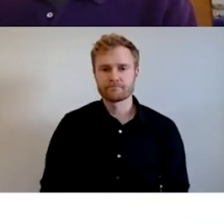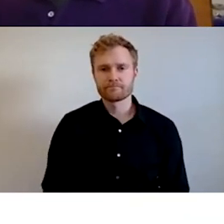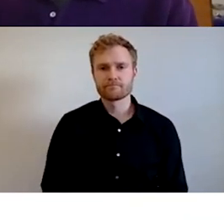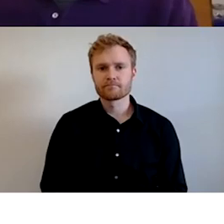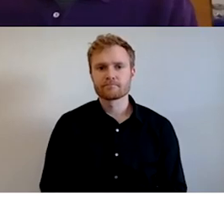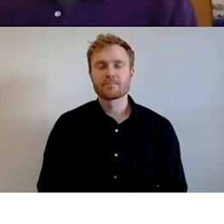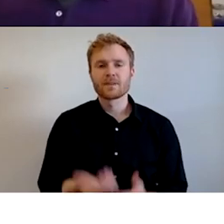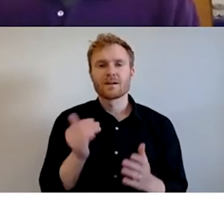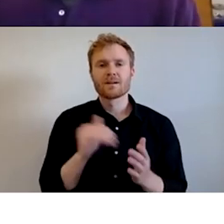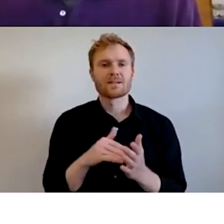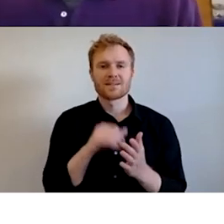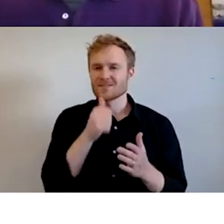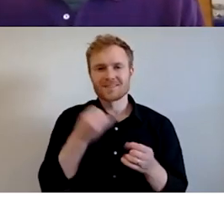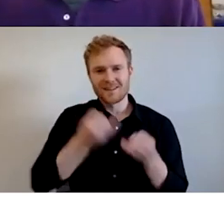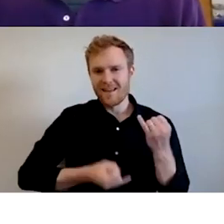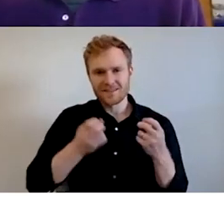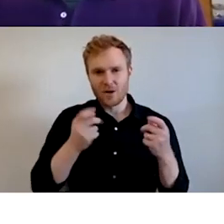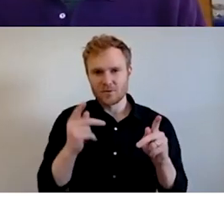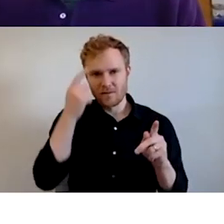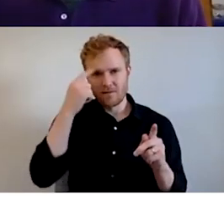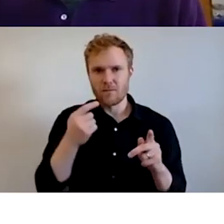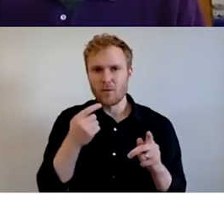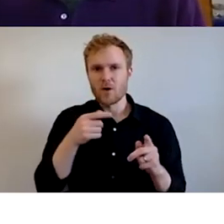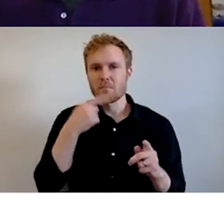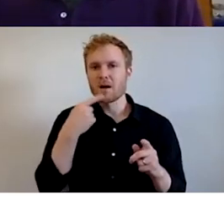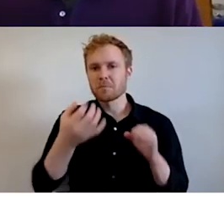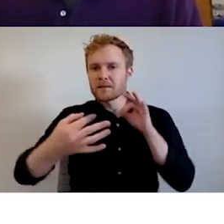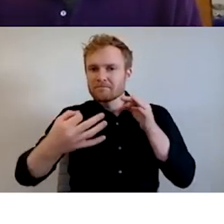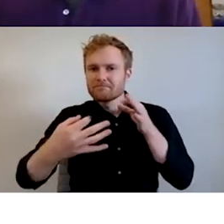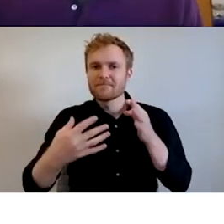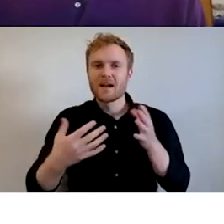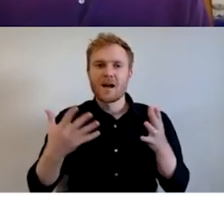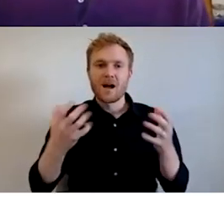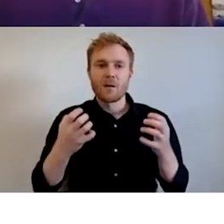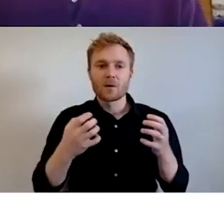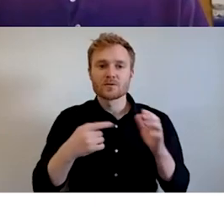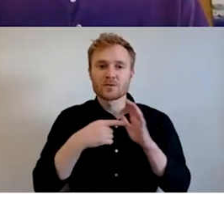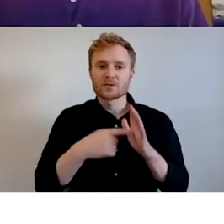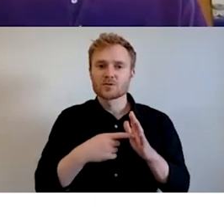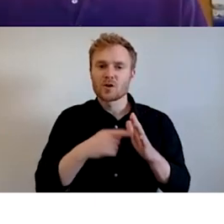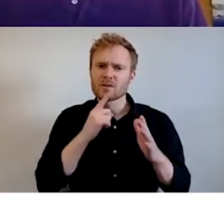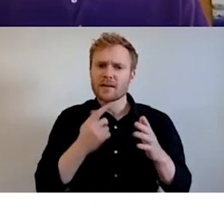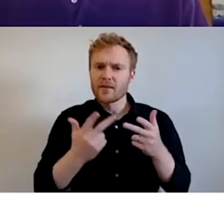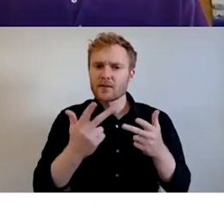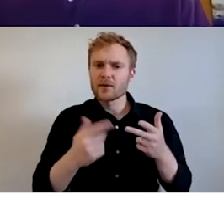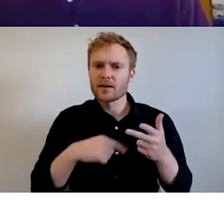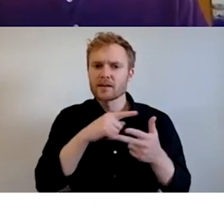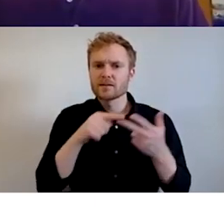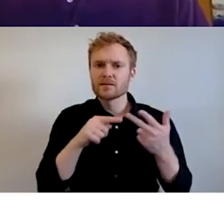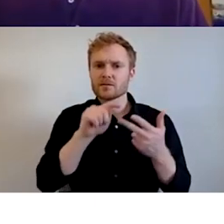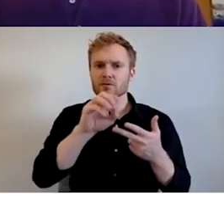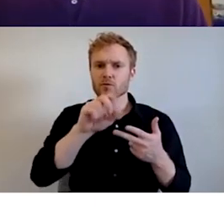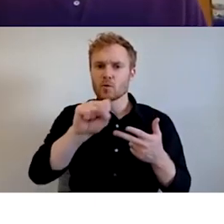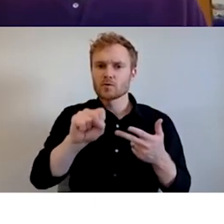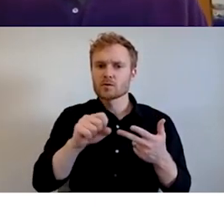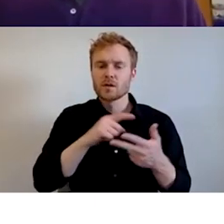Again, this is not your last opportunity for public input. So I wanted to highlight really three of these tools that I think are pretty useful. Um, of course you,